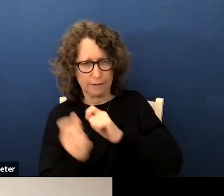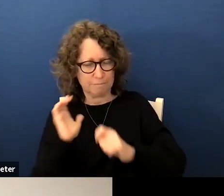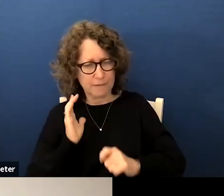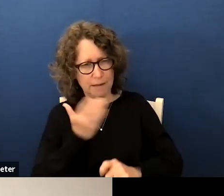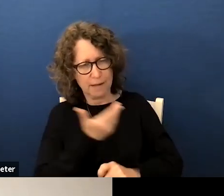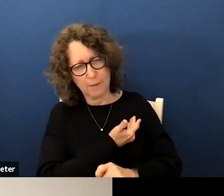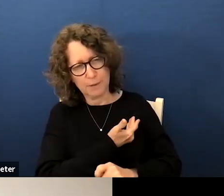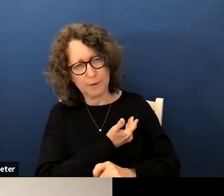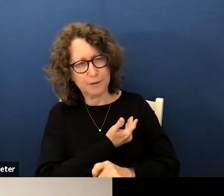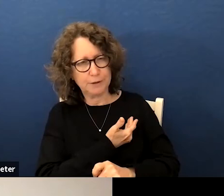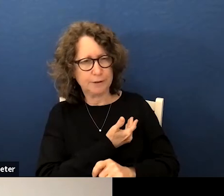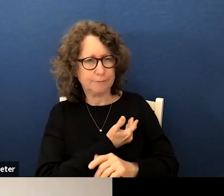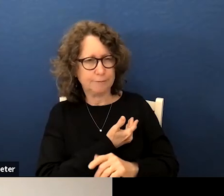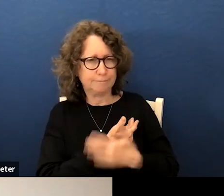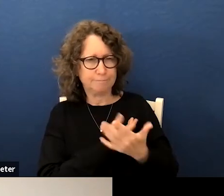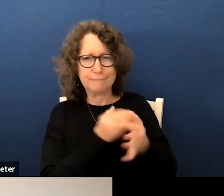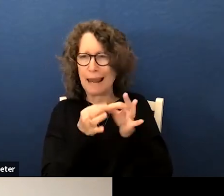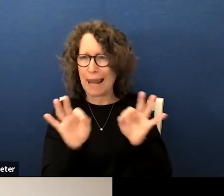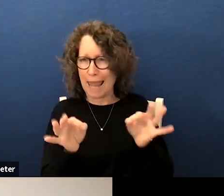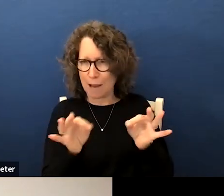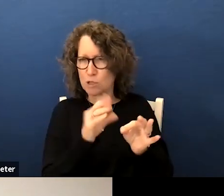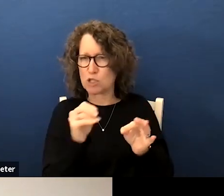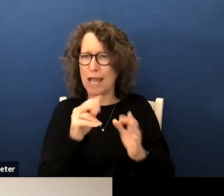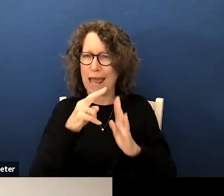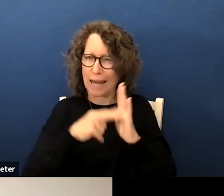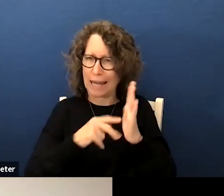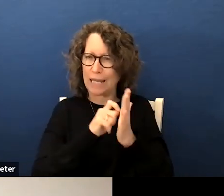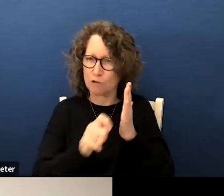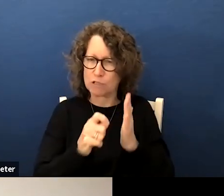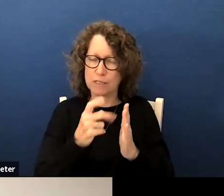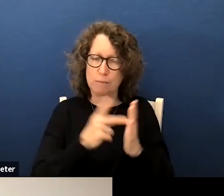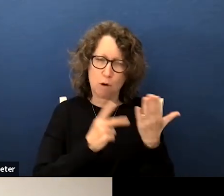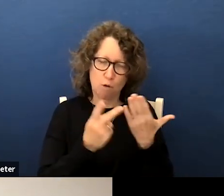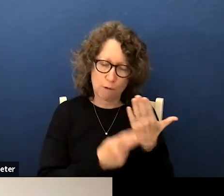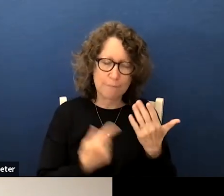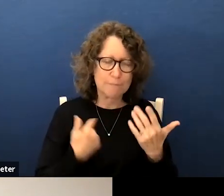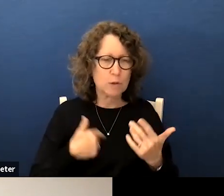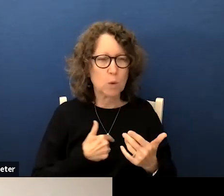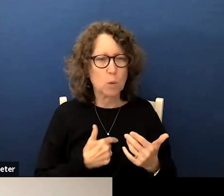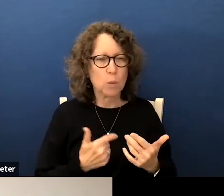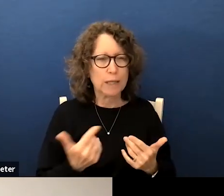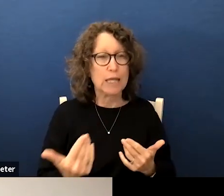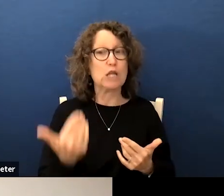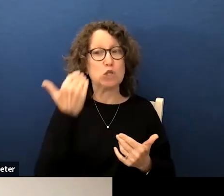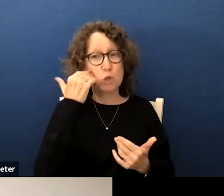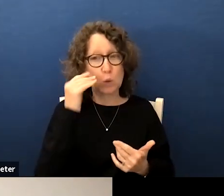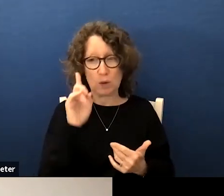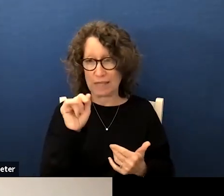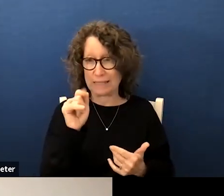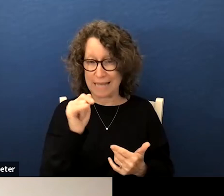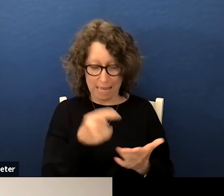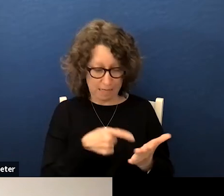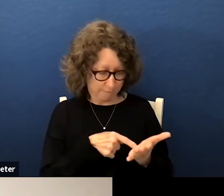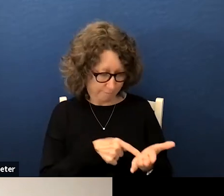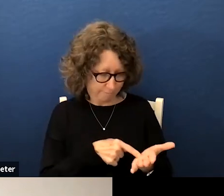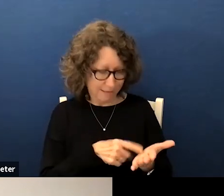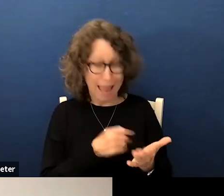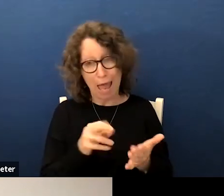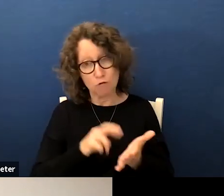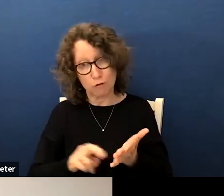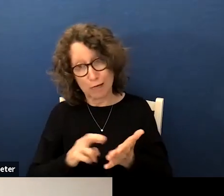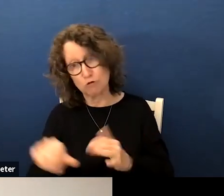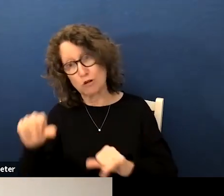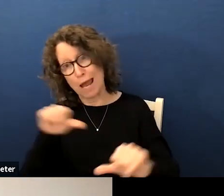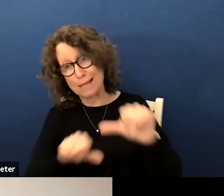language and literacy program we knew the data did tell us and research and